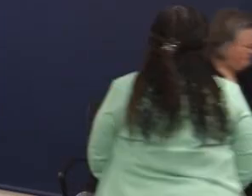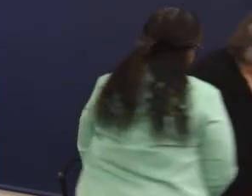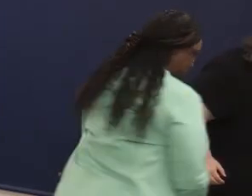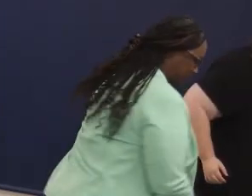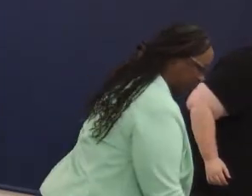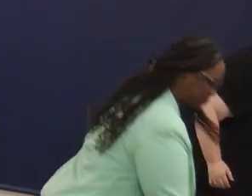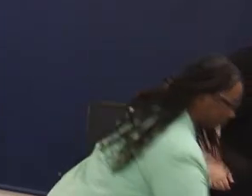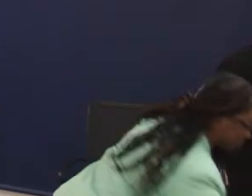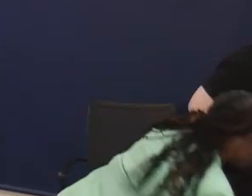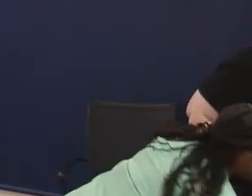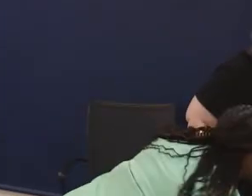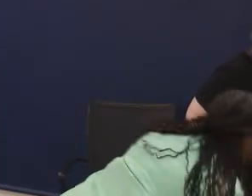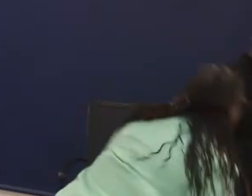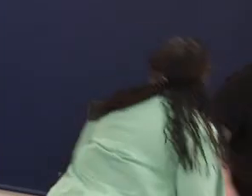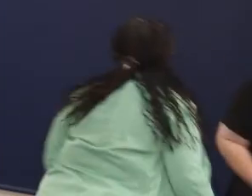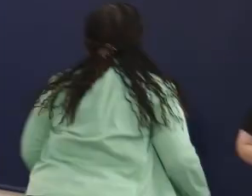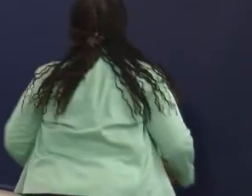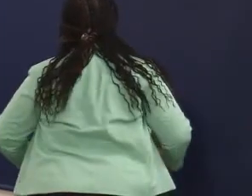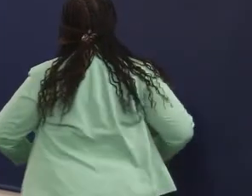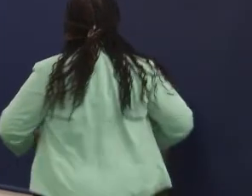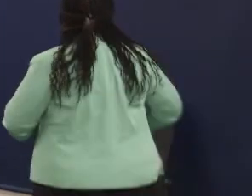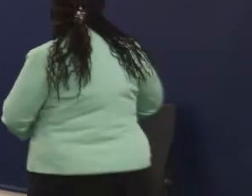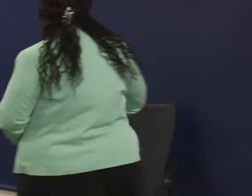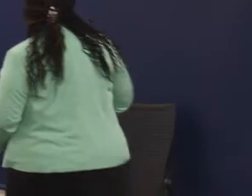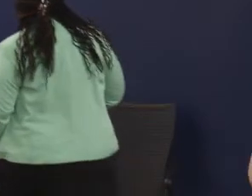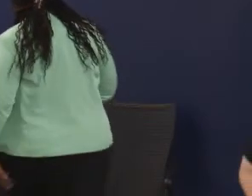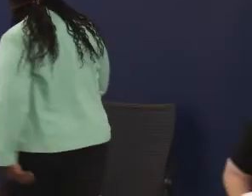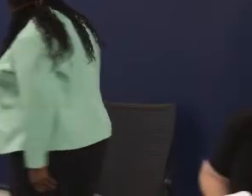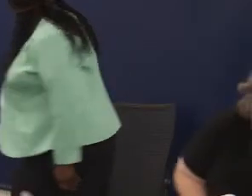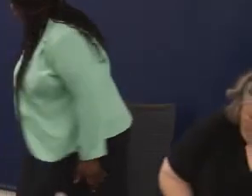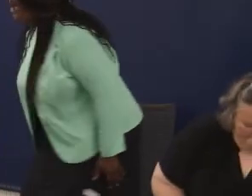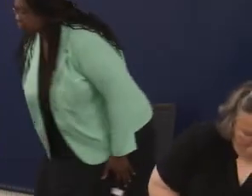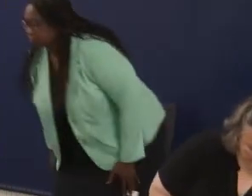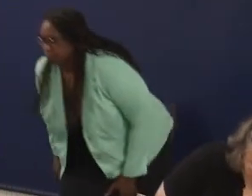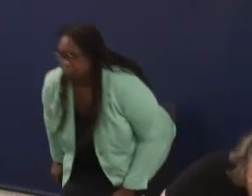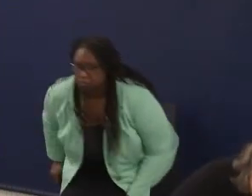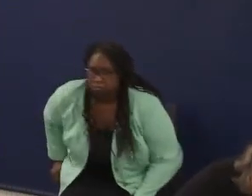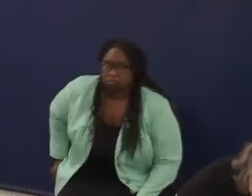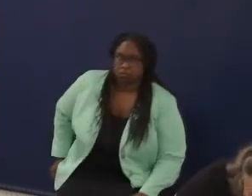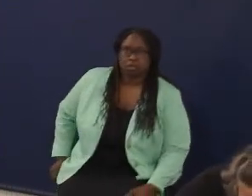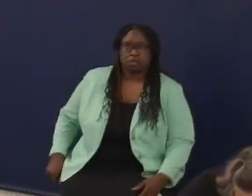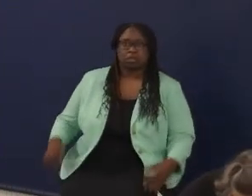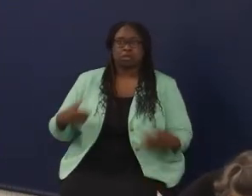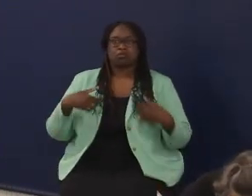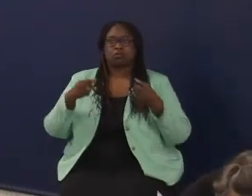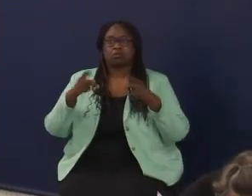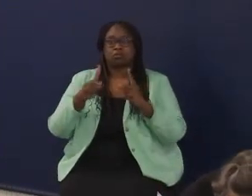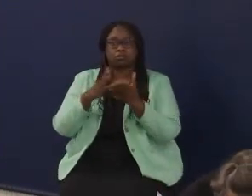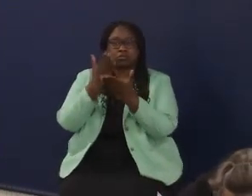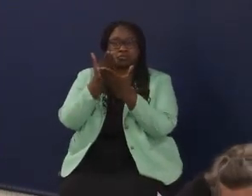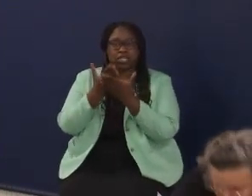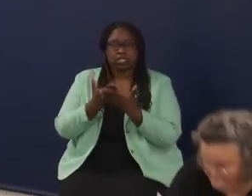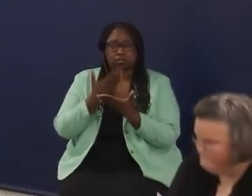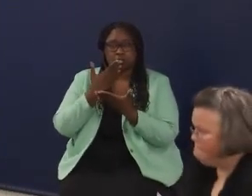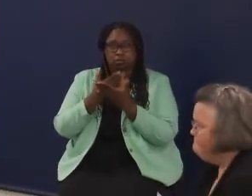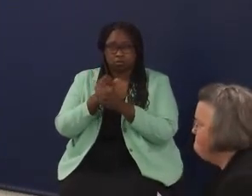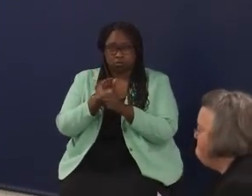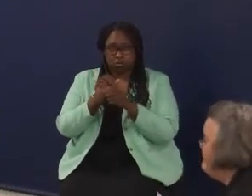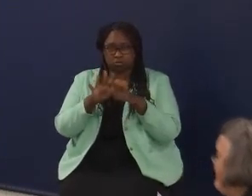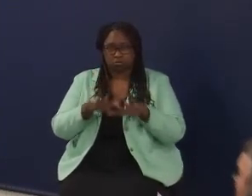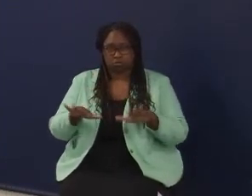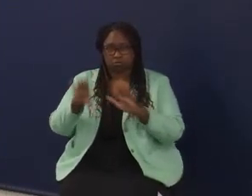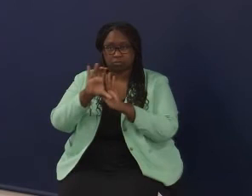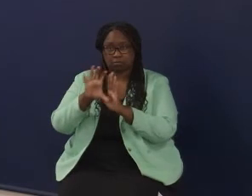this really, last but certainly not least, this really gives us an opportunity to validate the good work that's already underway in districts across the commonwealth.